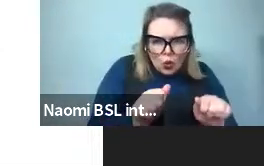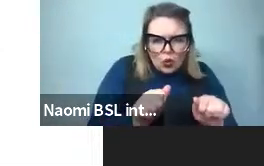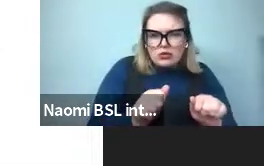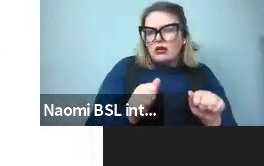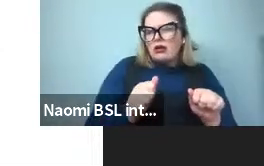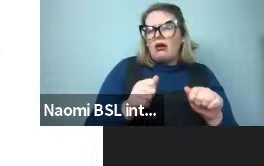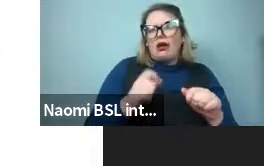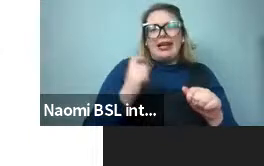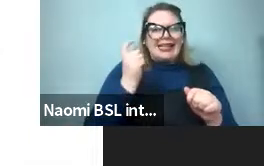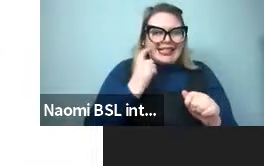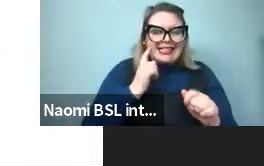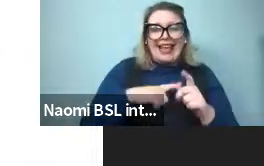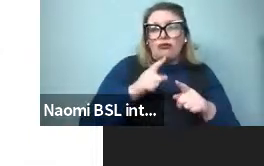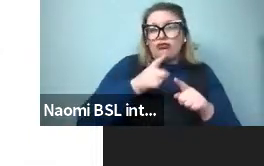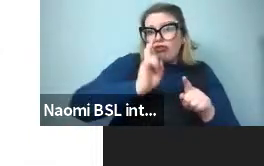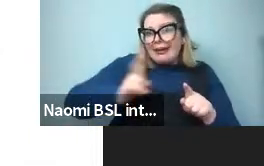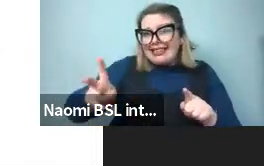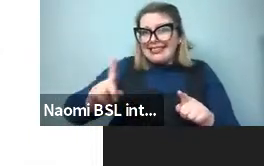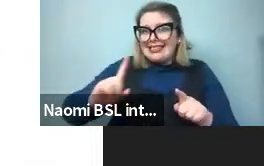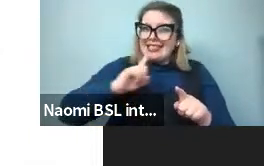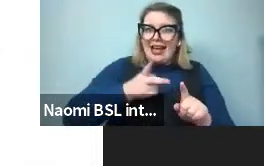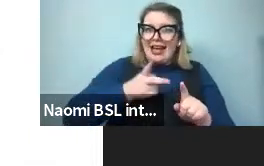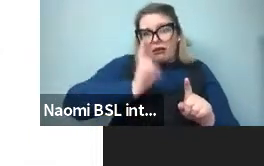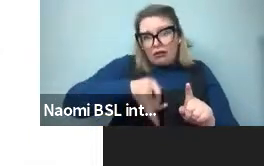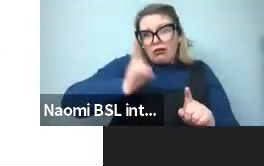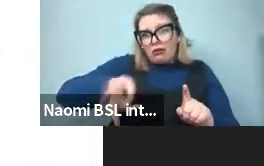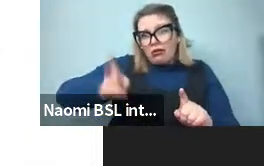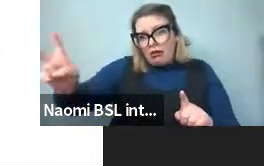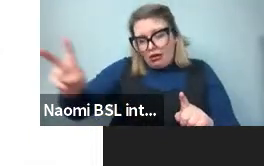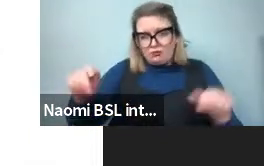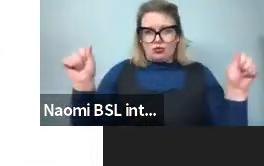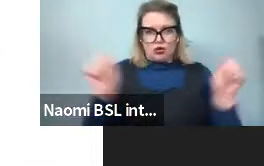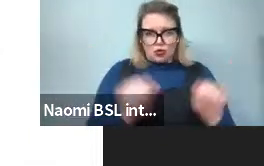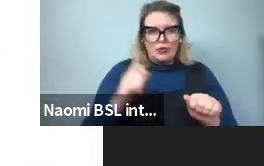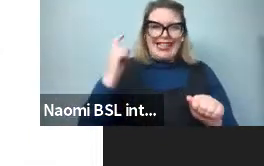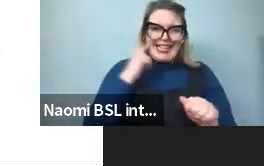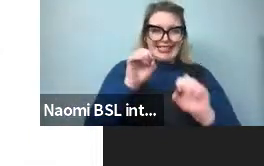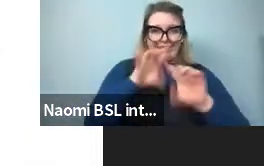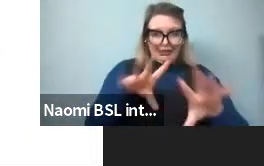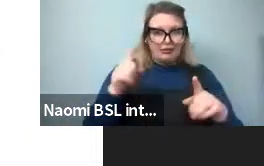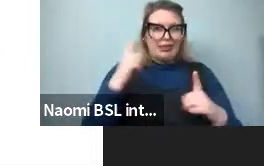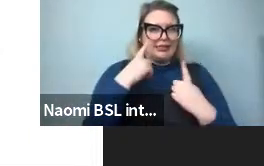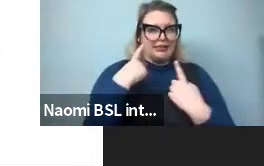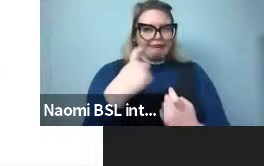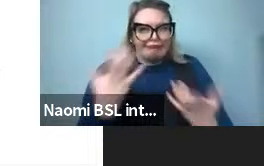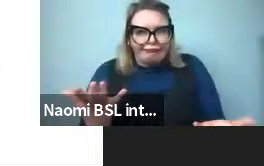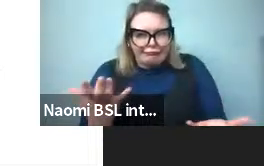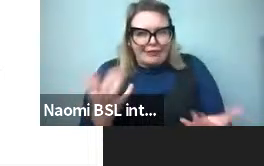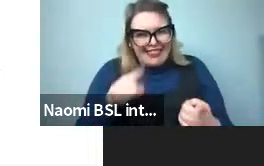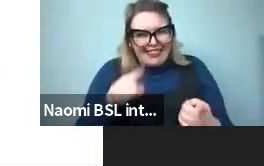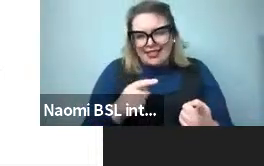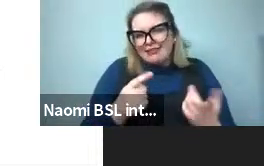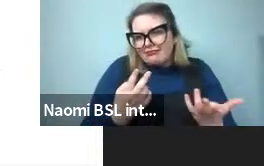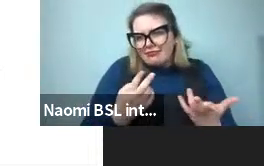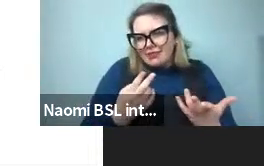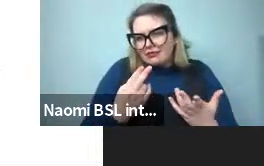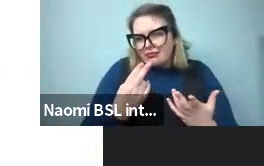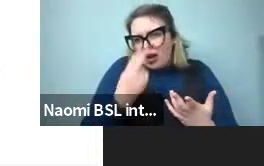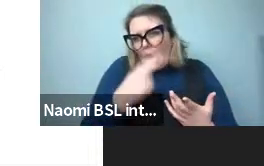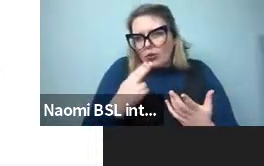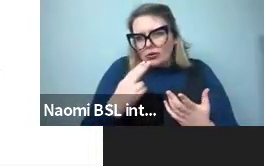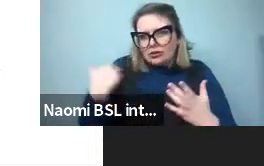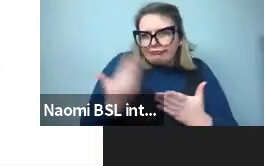have to say so much and you don't have to hear so much to get the same message across. That's this old George Kingsley Zipf idea